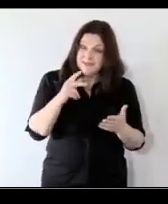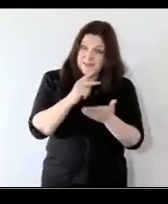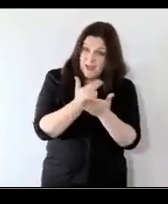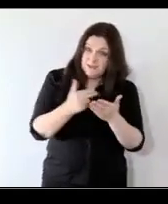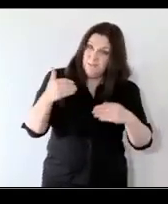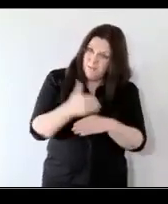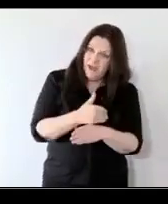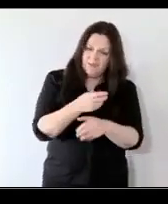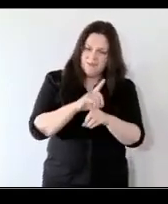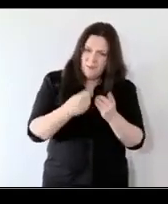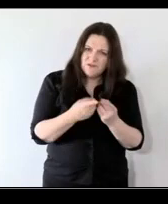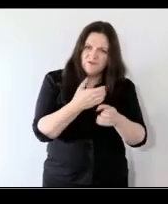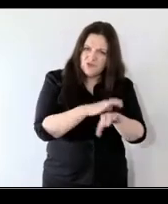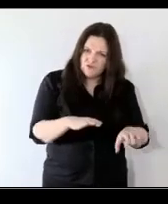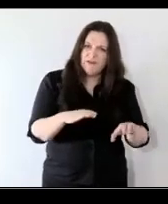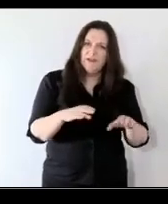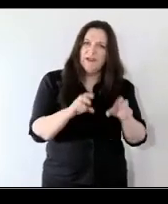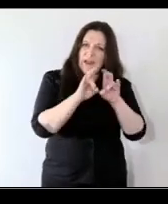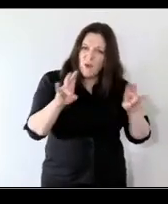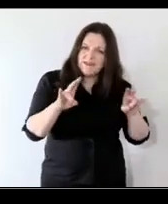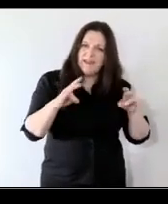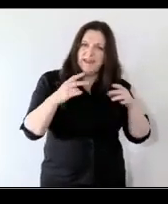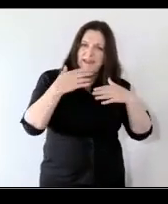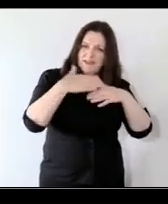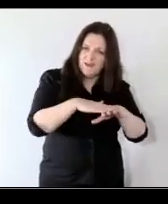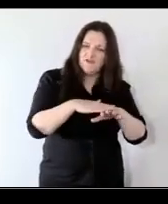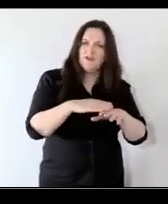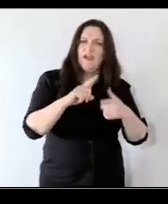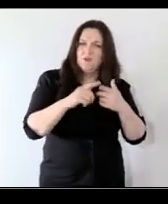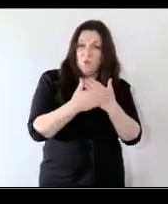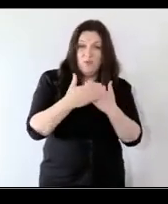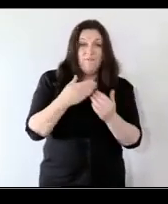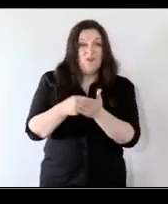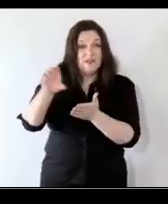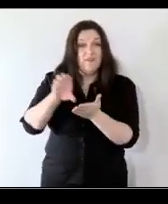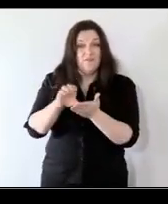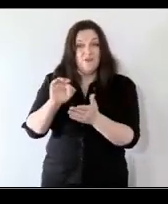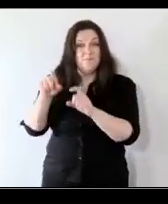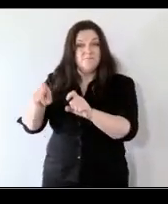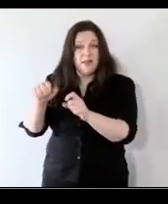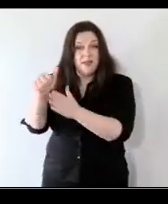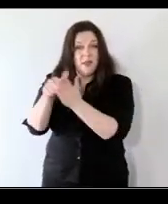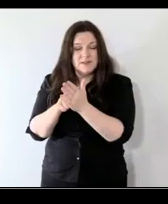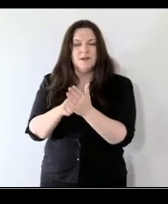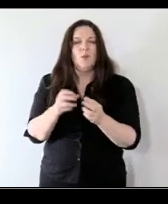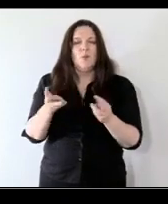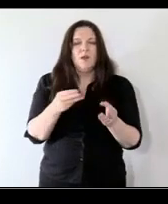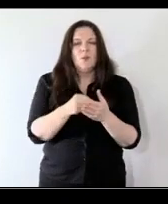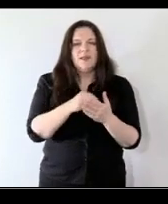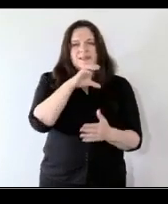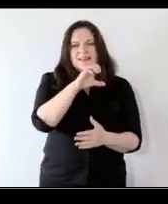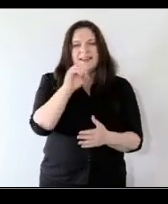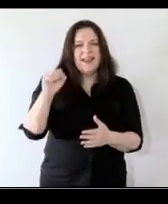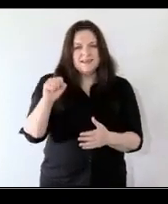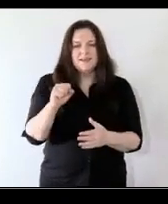department of children equality disability integration and youth with funding from dormant accounts the department worked with ces the center for effective